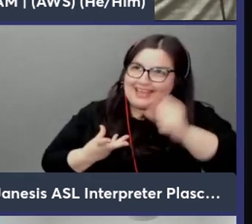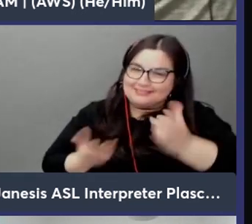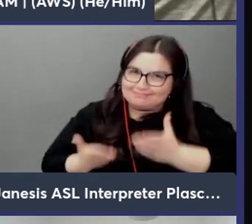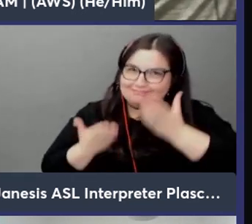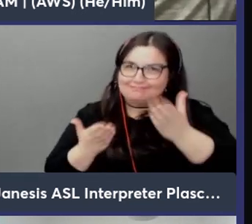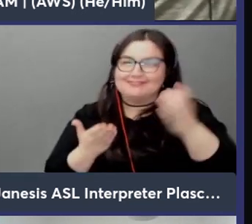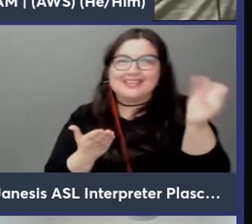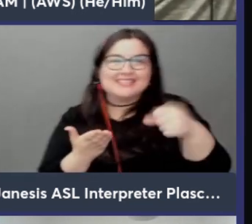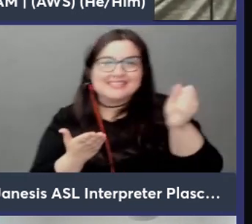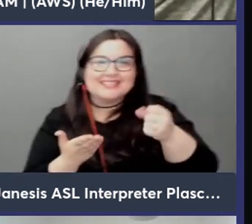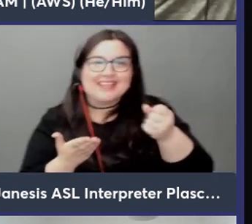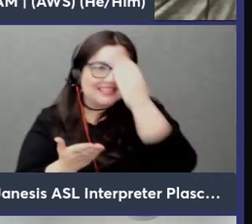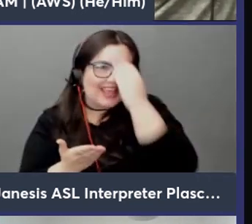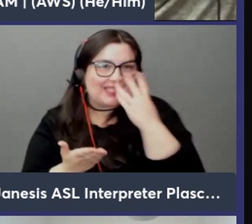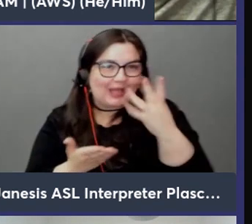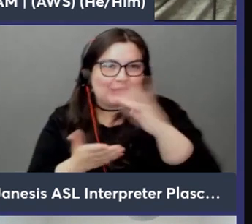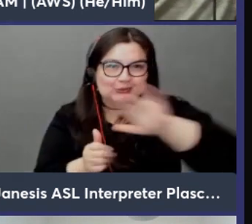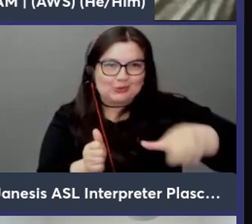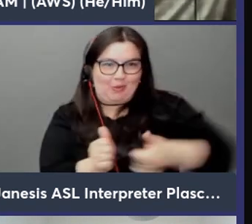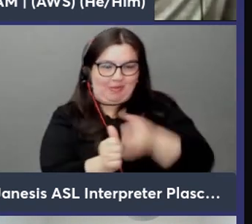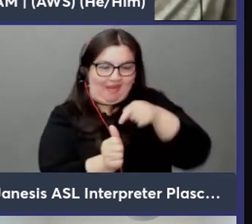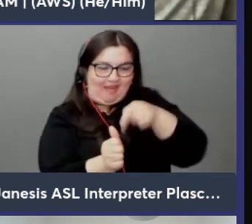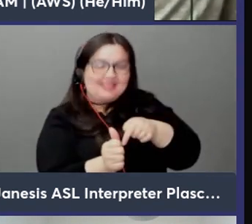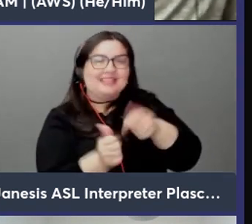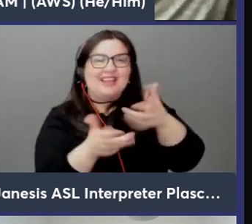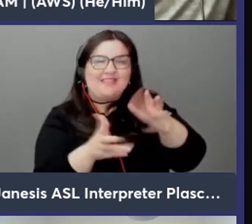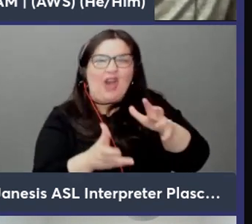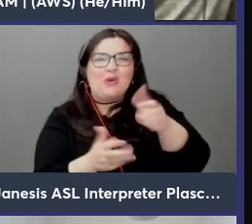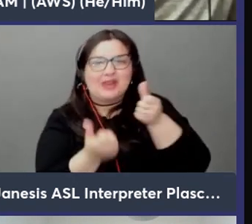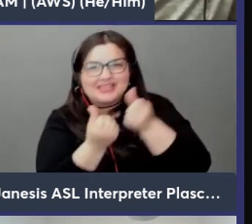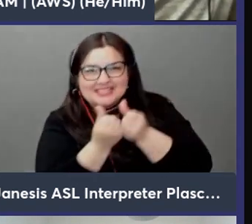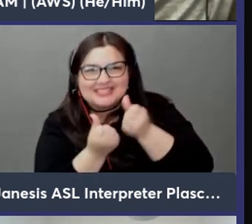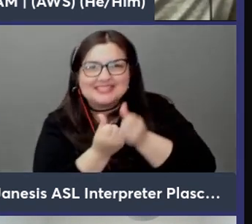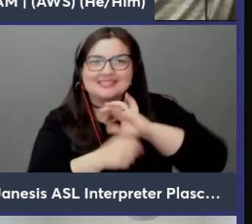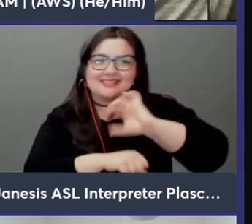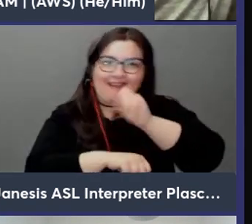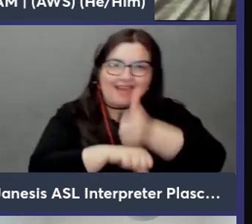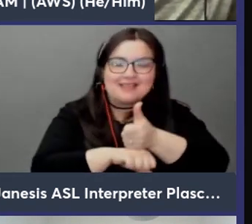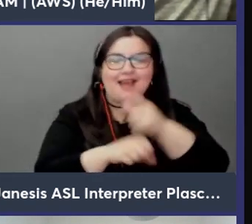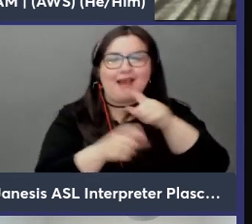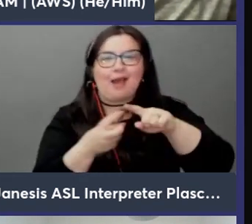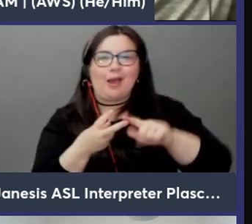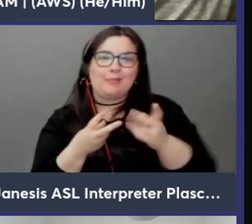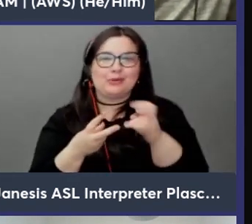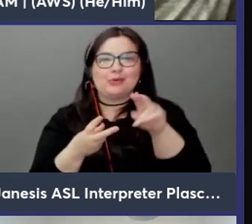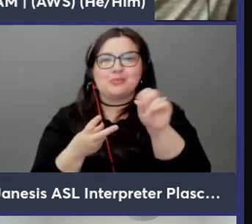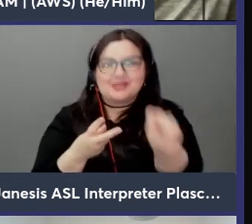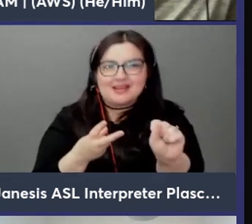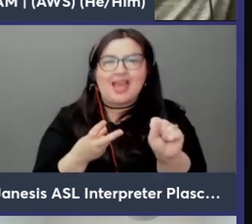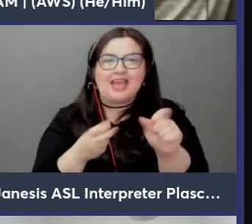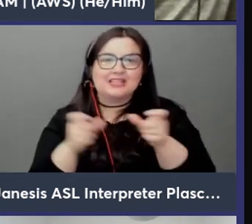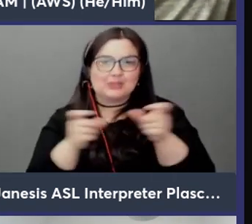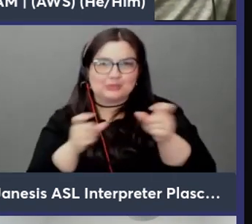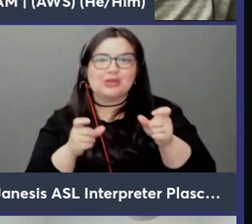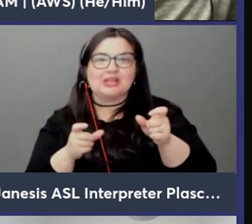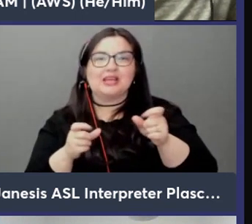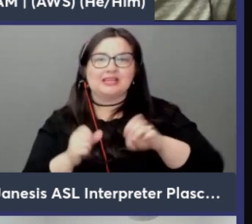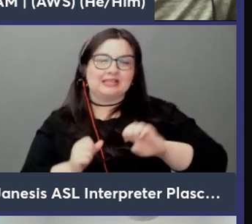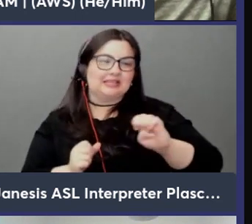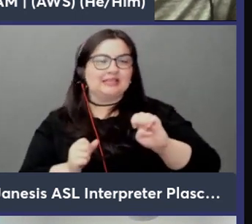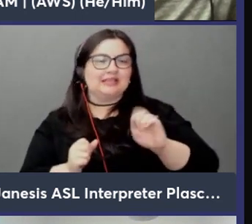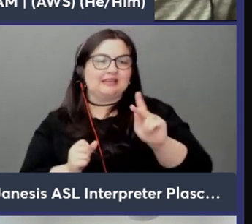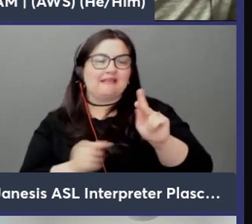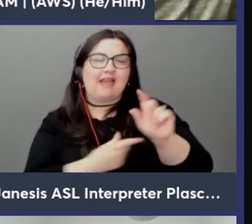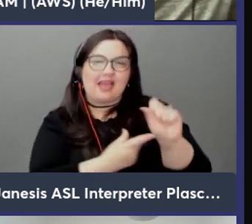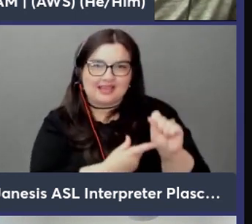behind the scenes i had already set up you know my kubernetes controller here uh it is running on eks uh the elastic kubernetes service for